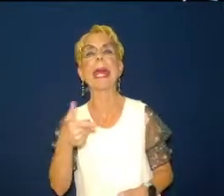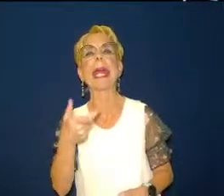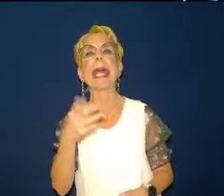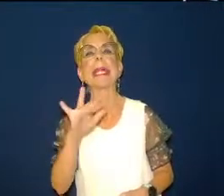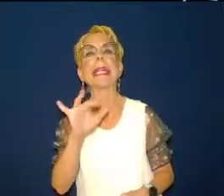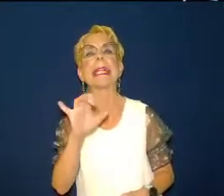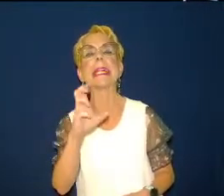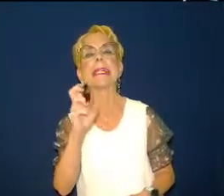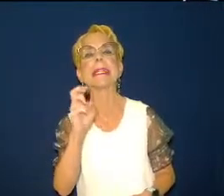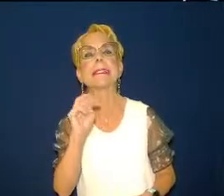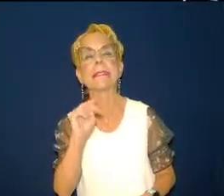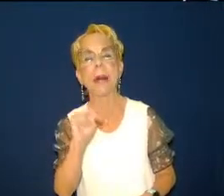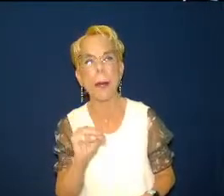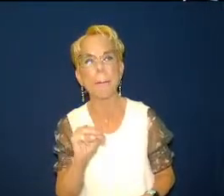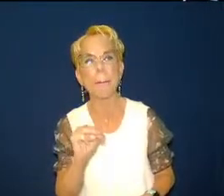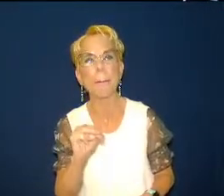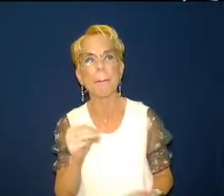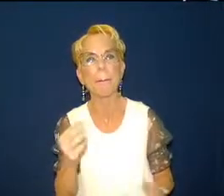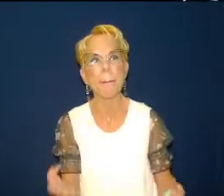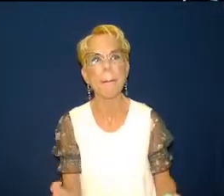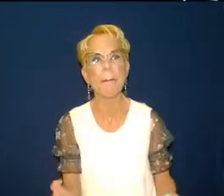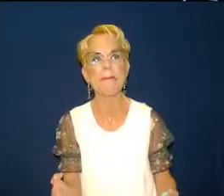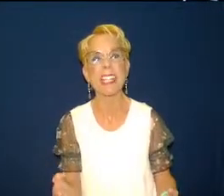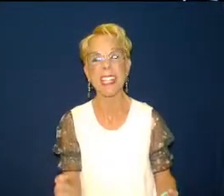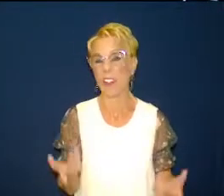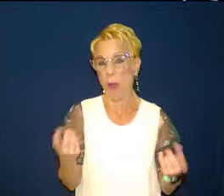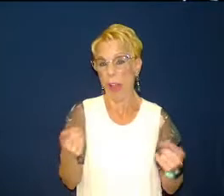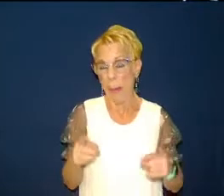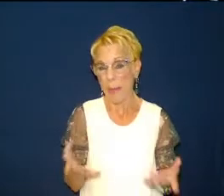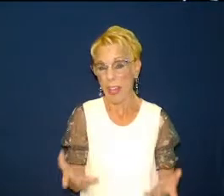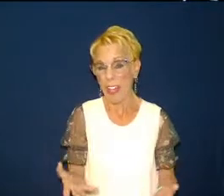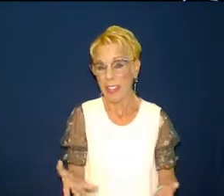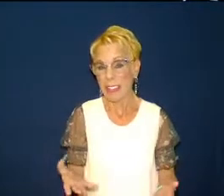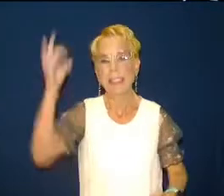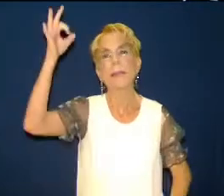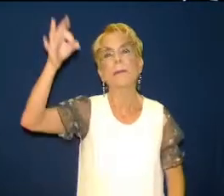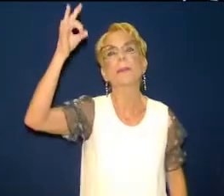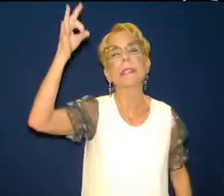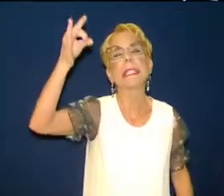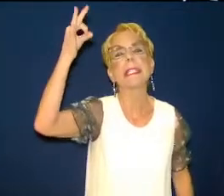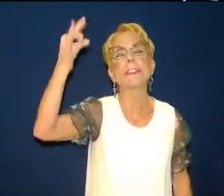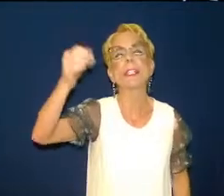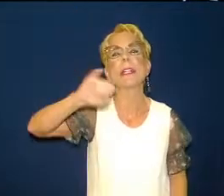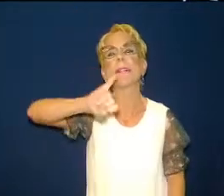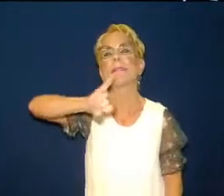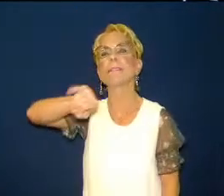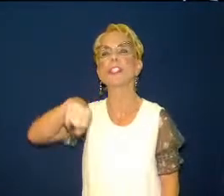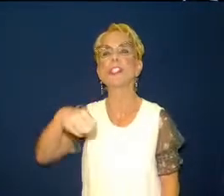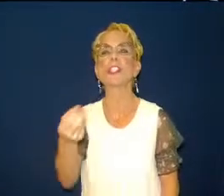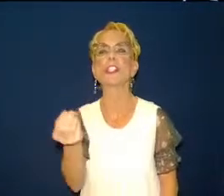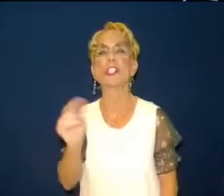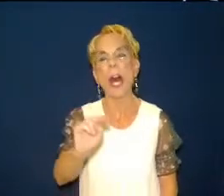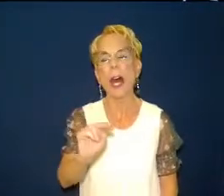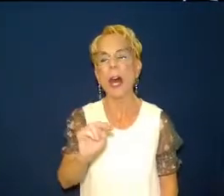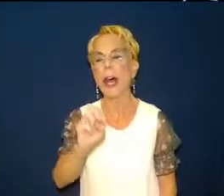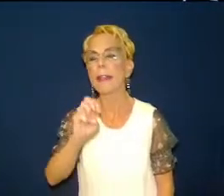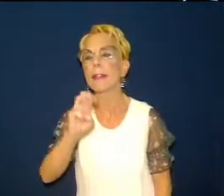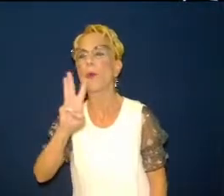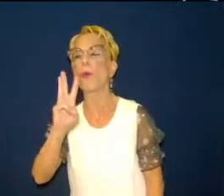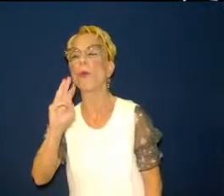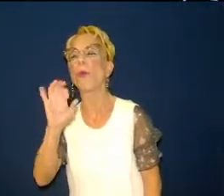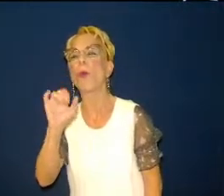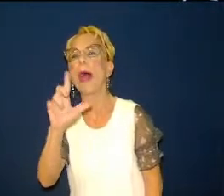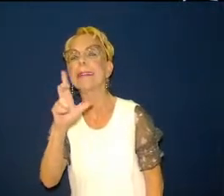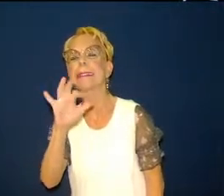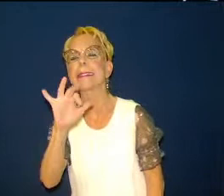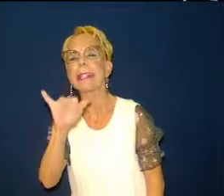wesley and george whitfield began to take effect thousands of people responded to their message and encountered